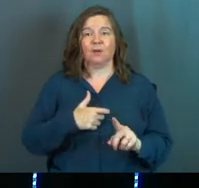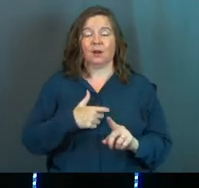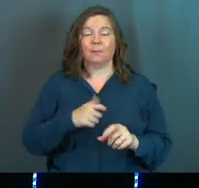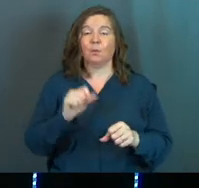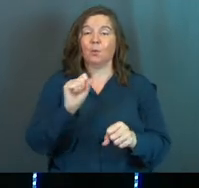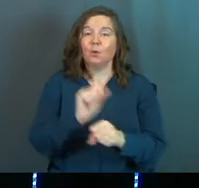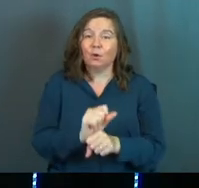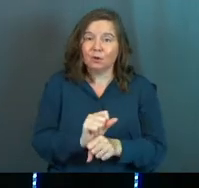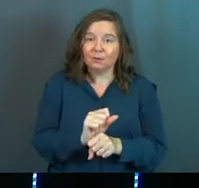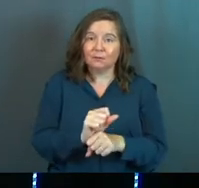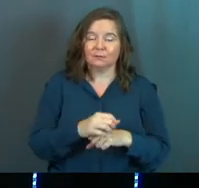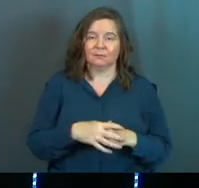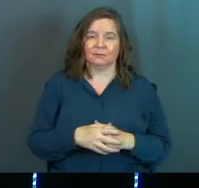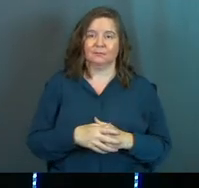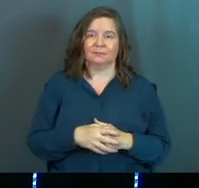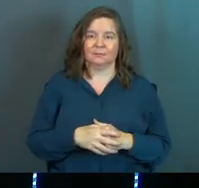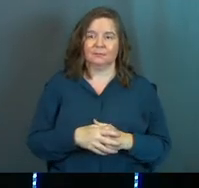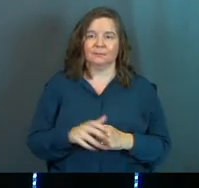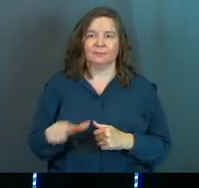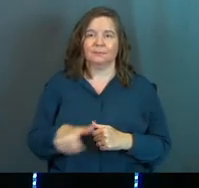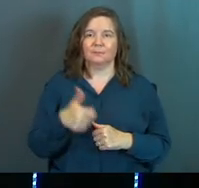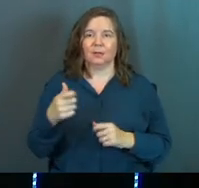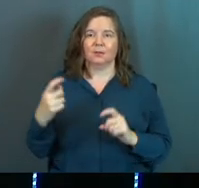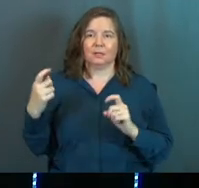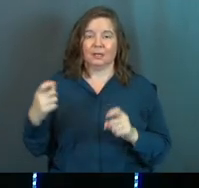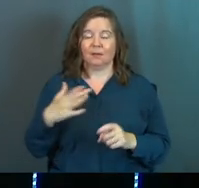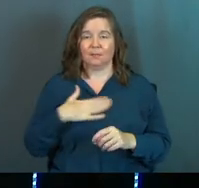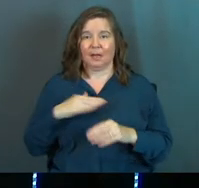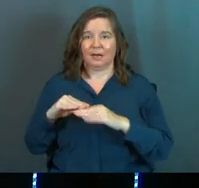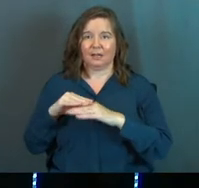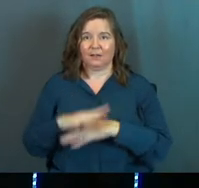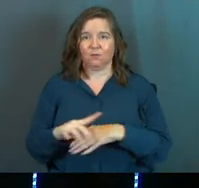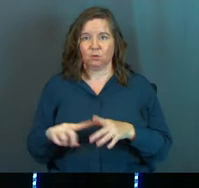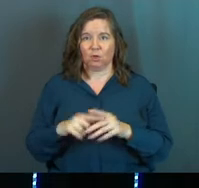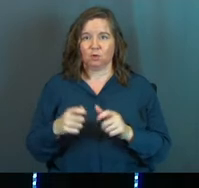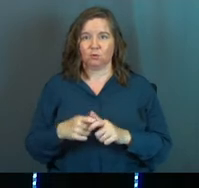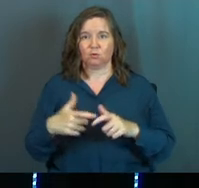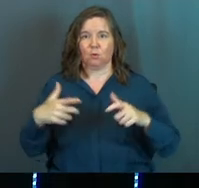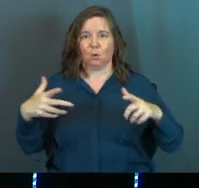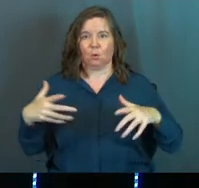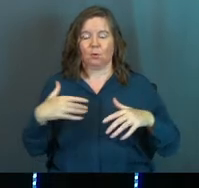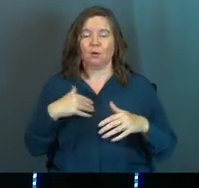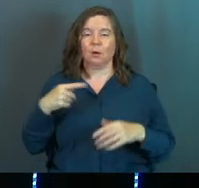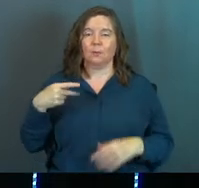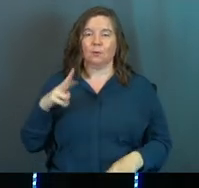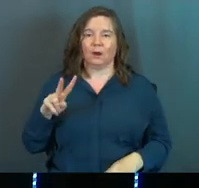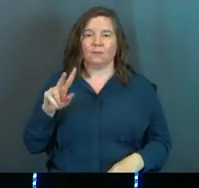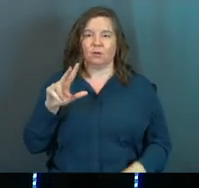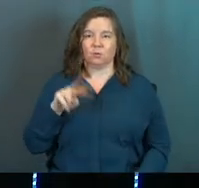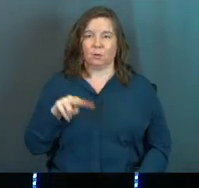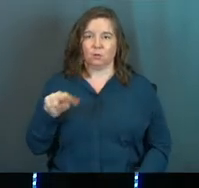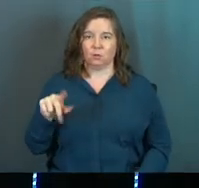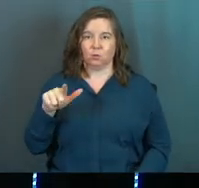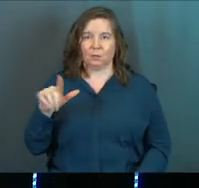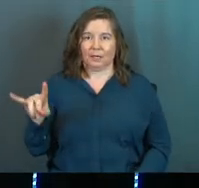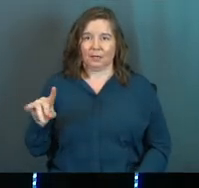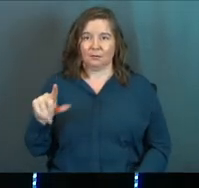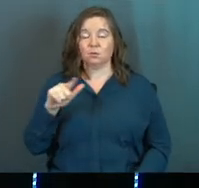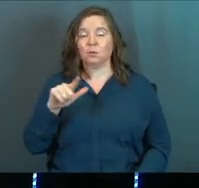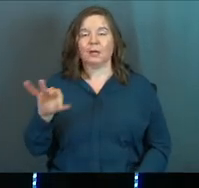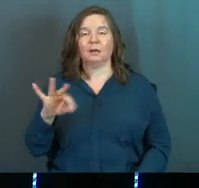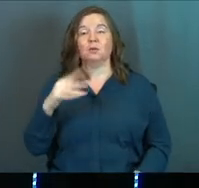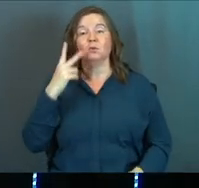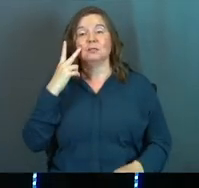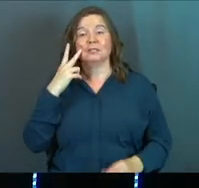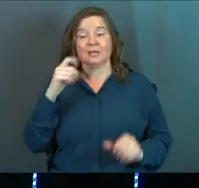of work. Another gift, my influence starts to grow. Proverbs 22, 29. Do you see any